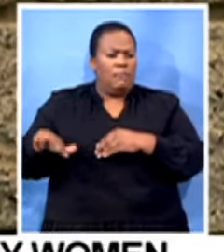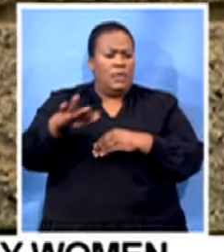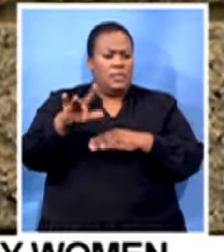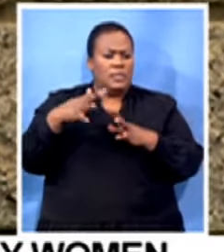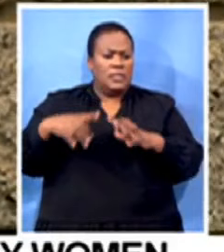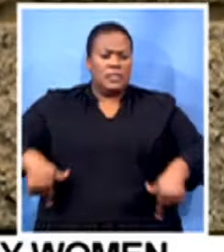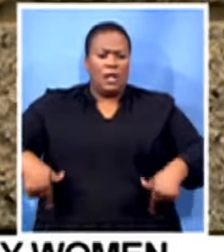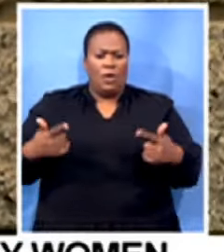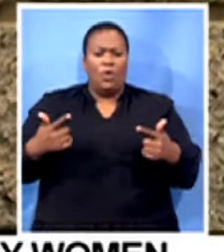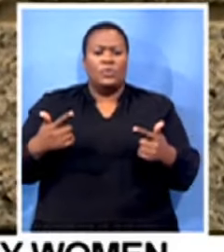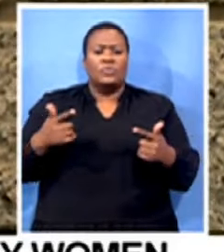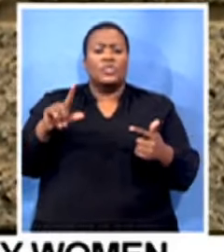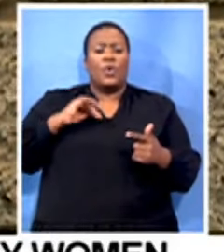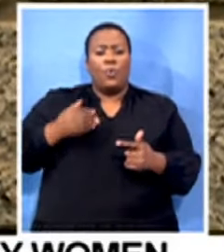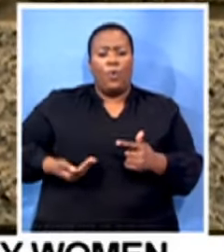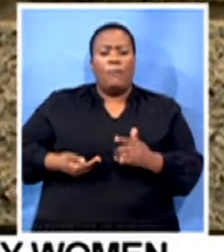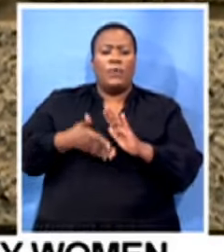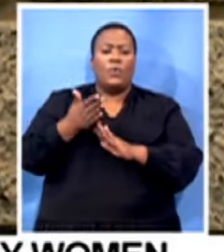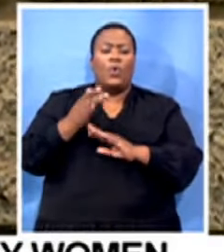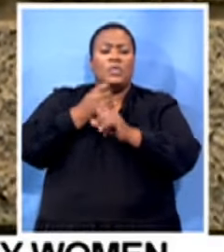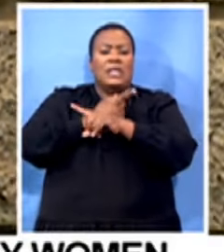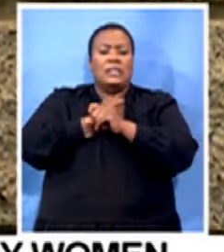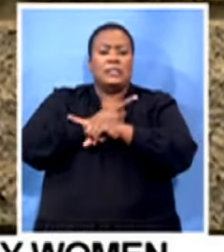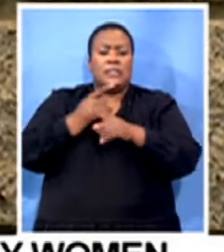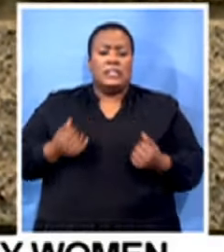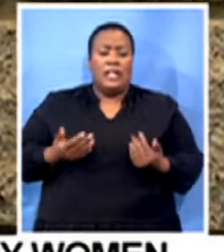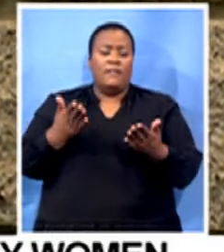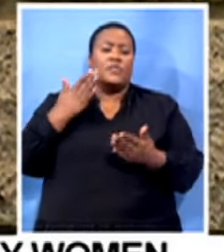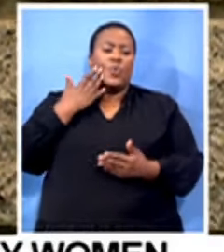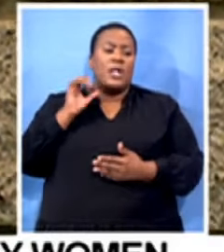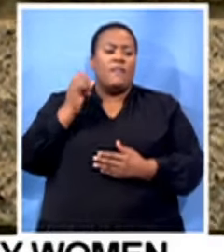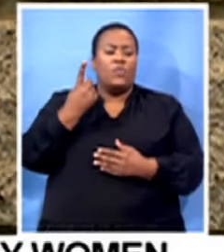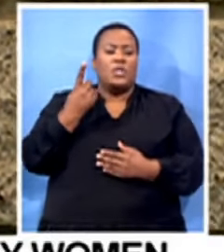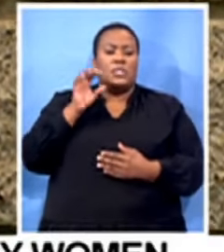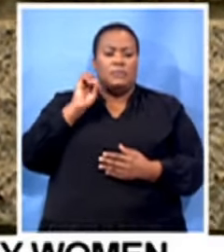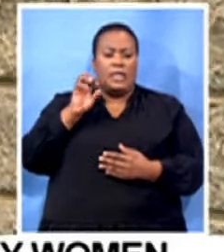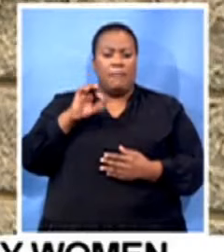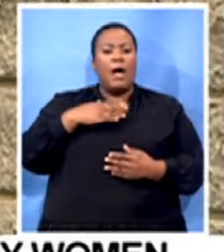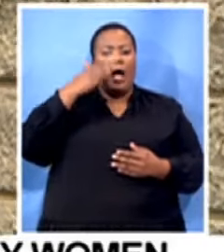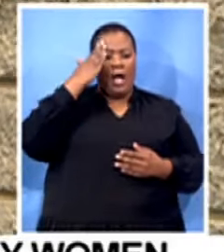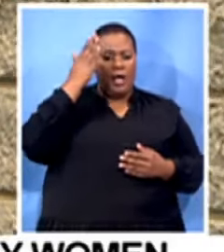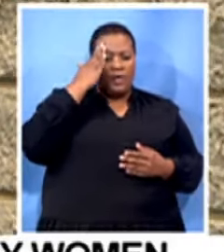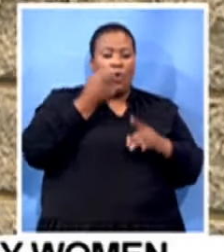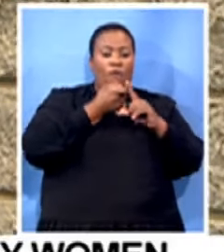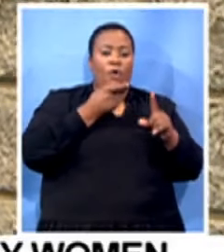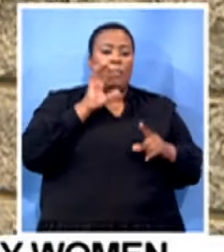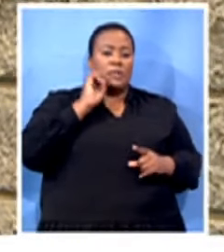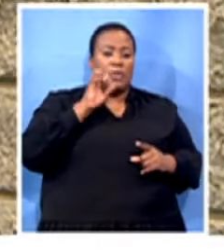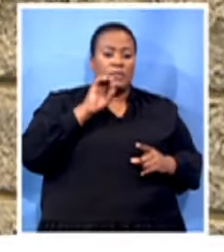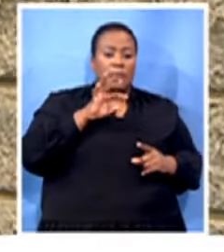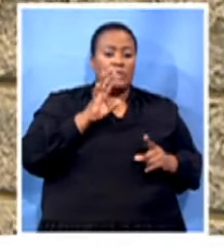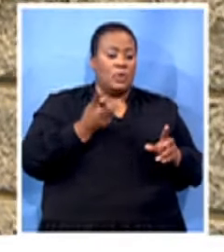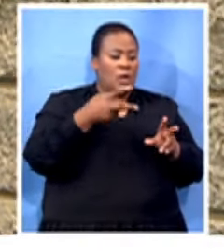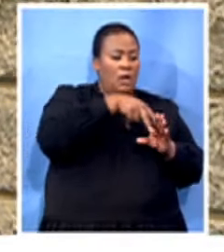her Women Go taxi service on the 1st of September. I know it from experience because when I get into a taxi full of men,